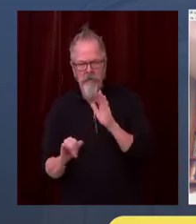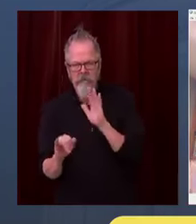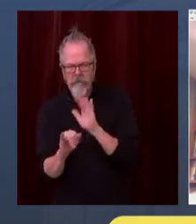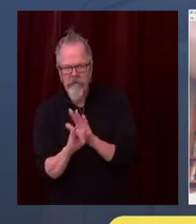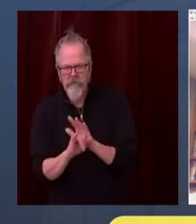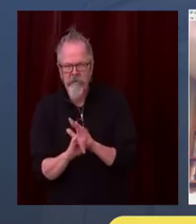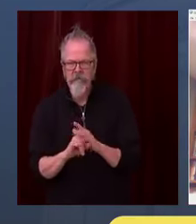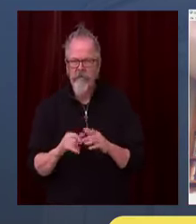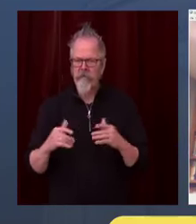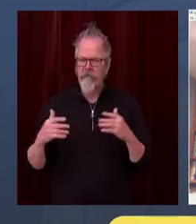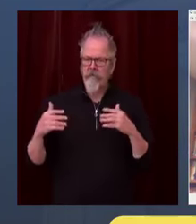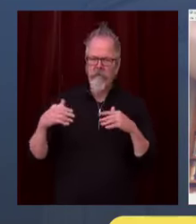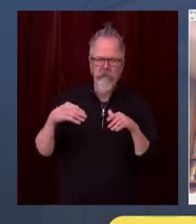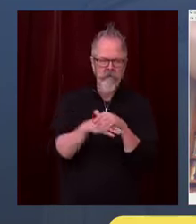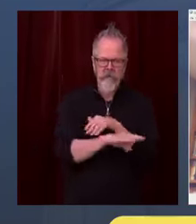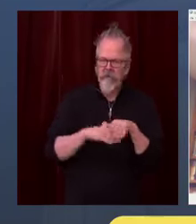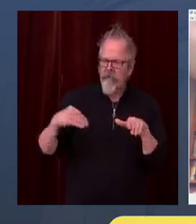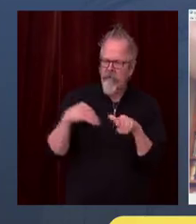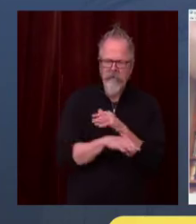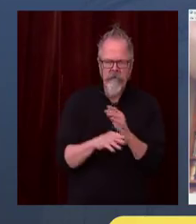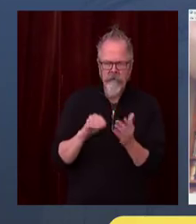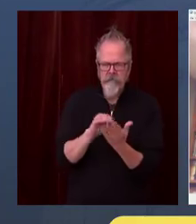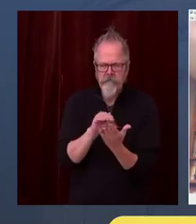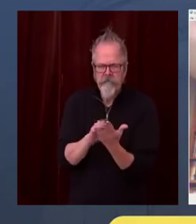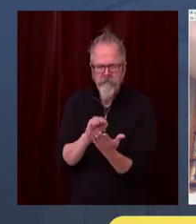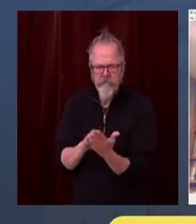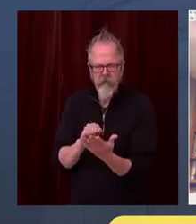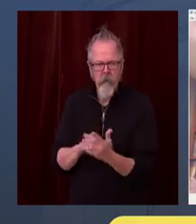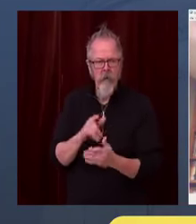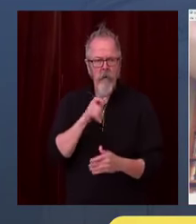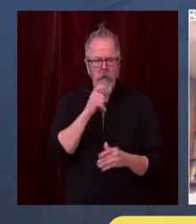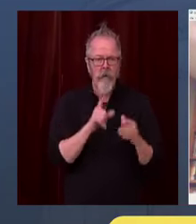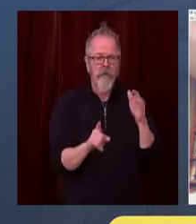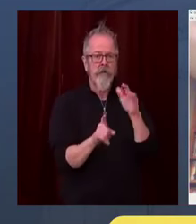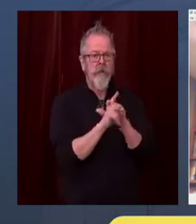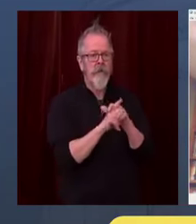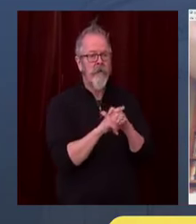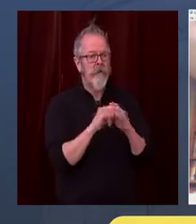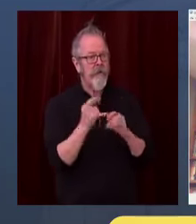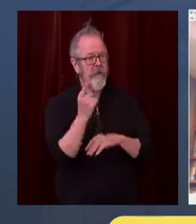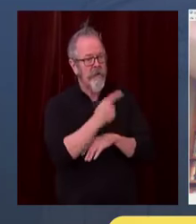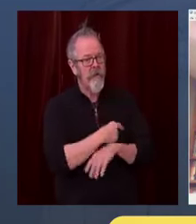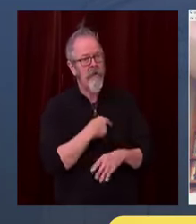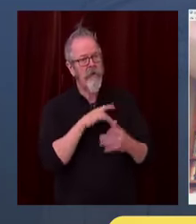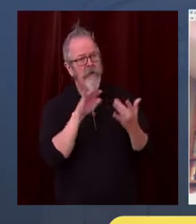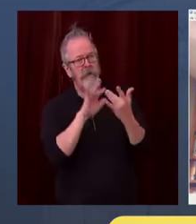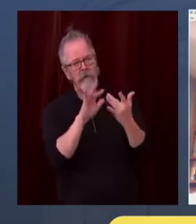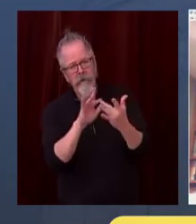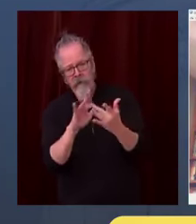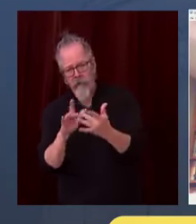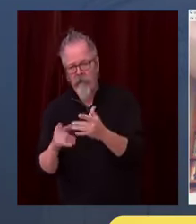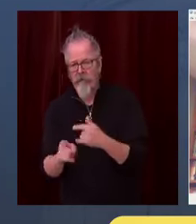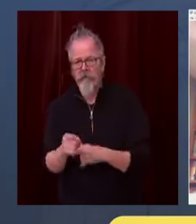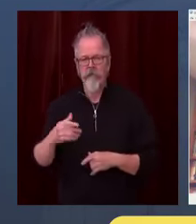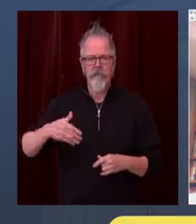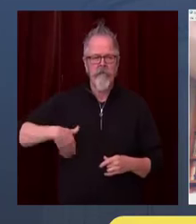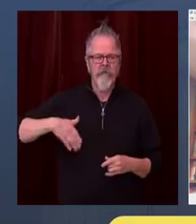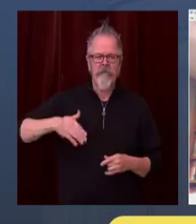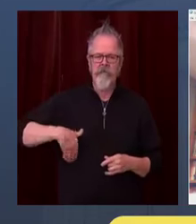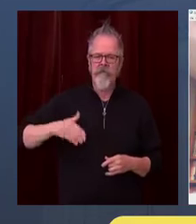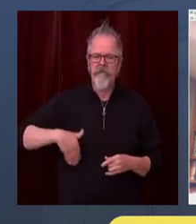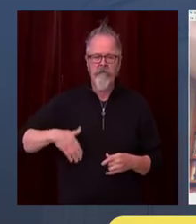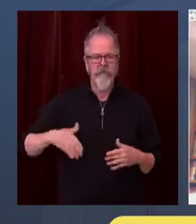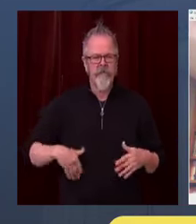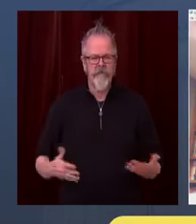And then we'd have to follow up with all those people that were at the restaurant and that's not happening. So we don't really have a